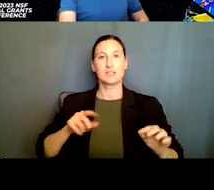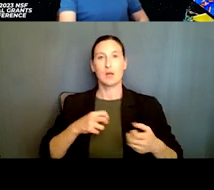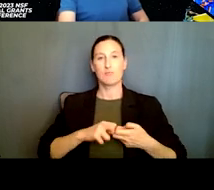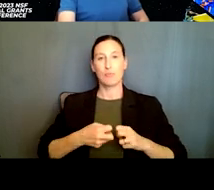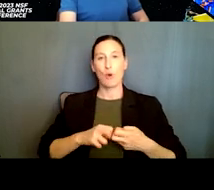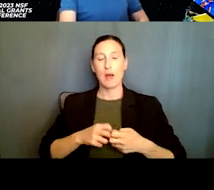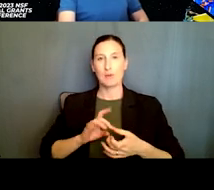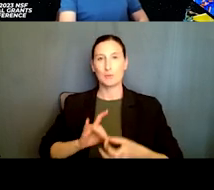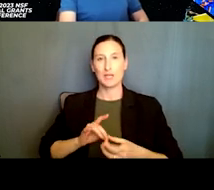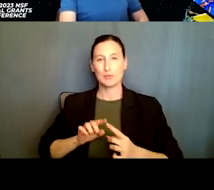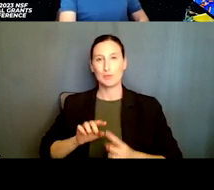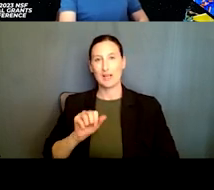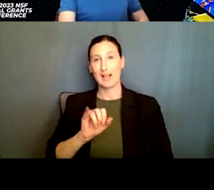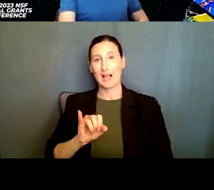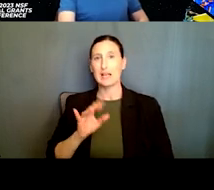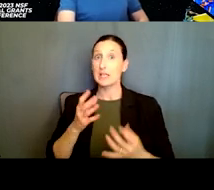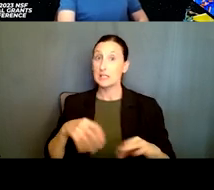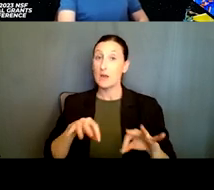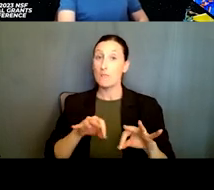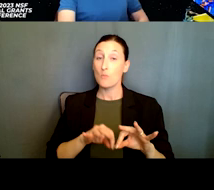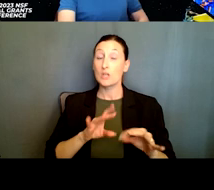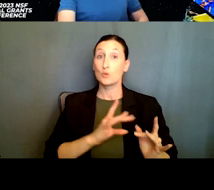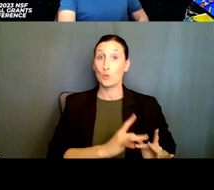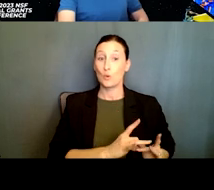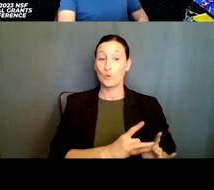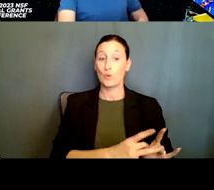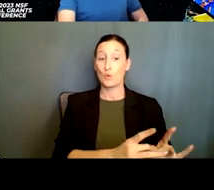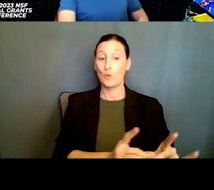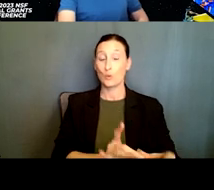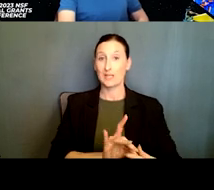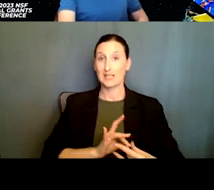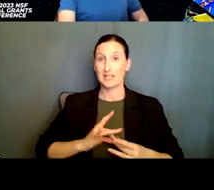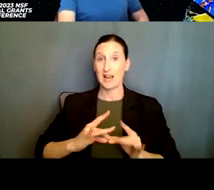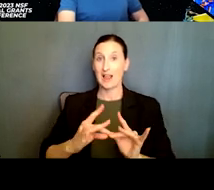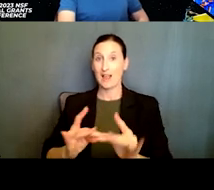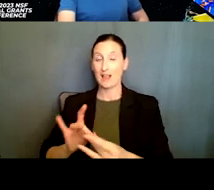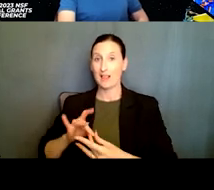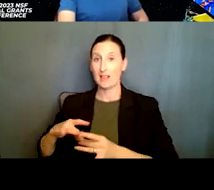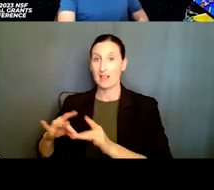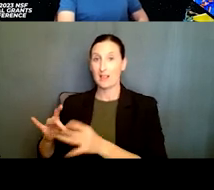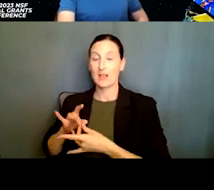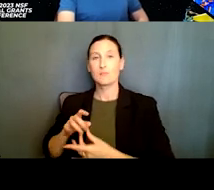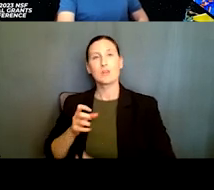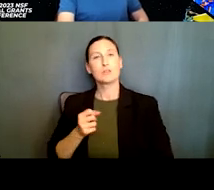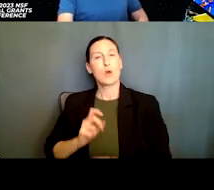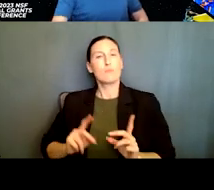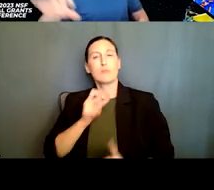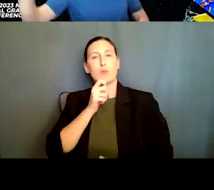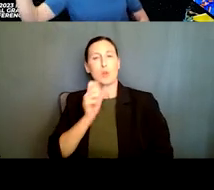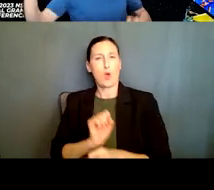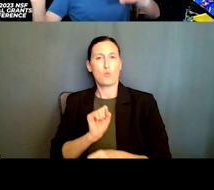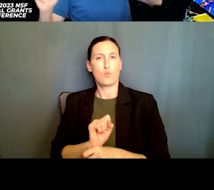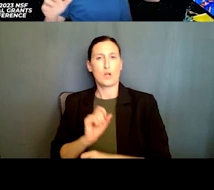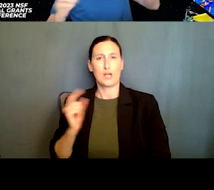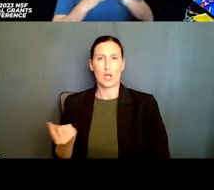very important to connect these AI institutes, um, so that, um, people do not work in, in, in a